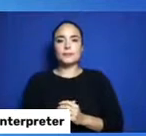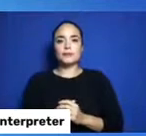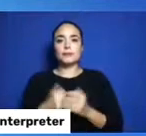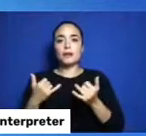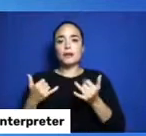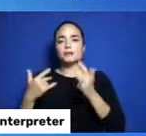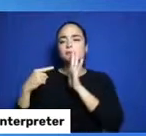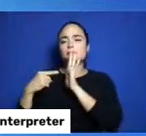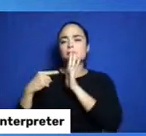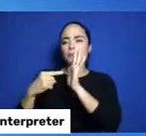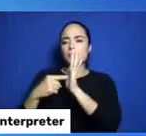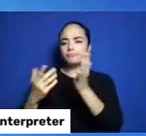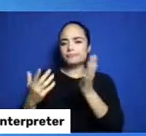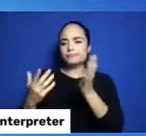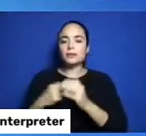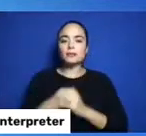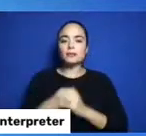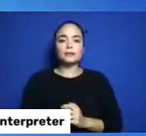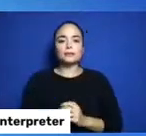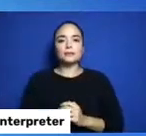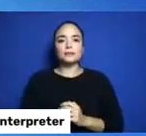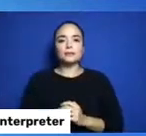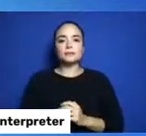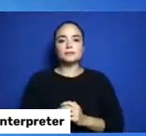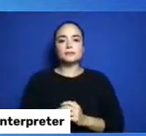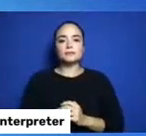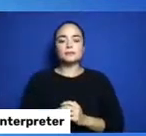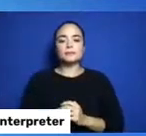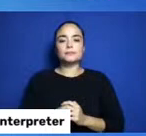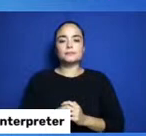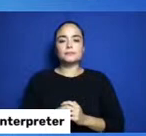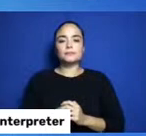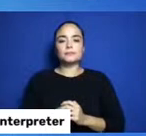And here we go into containers.